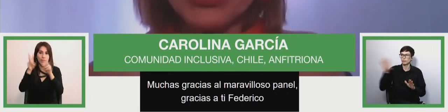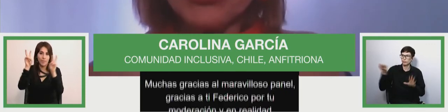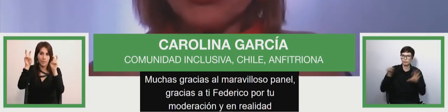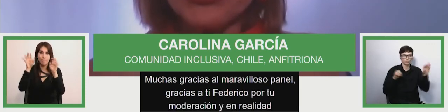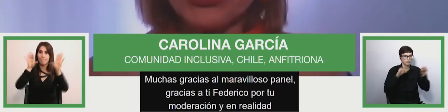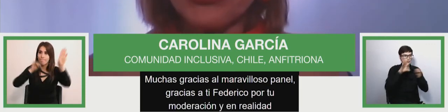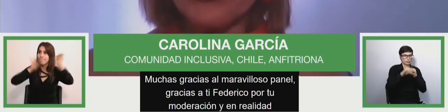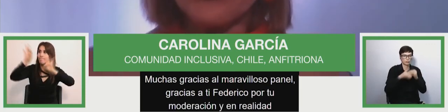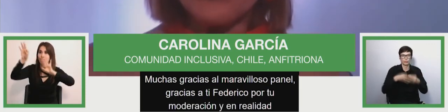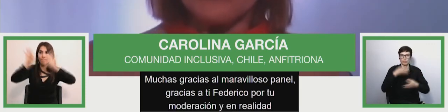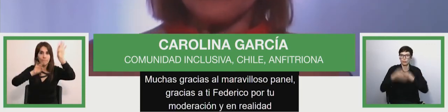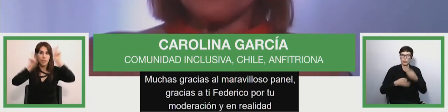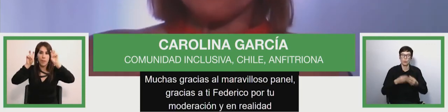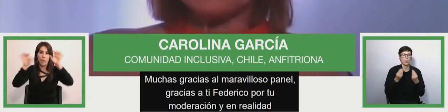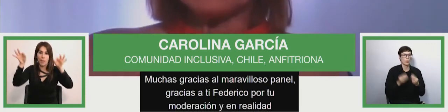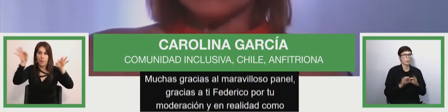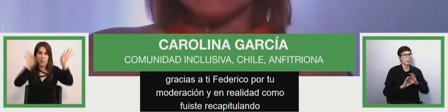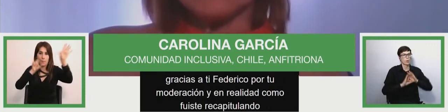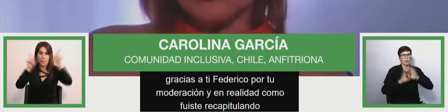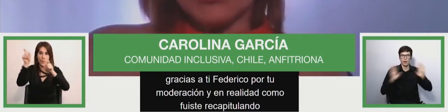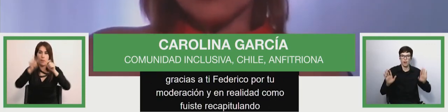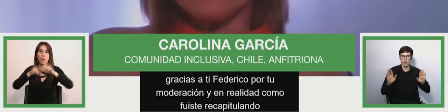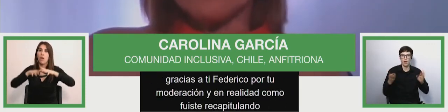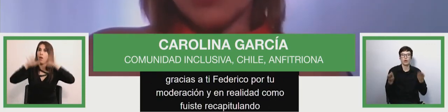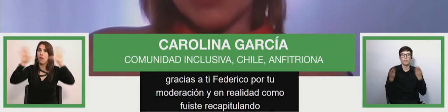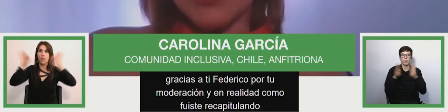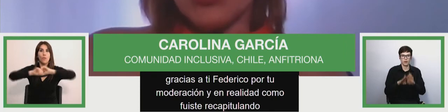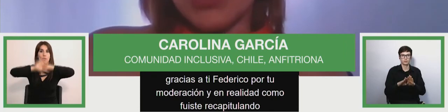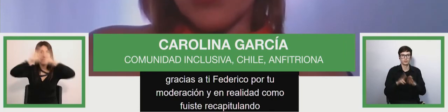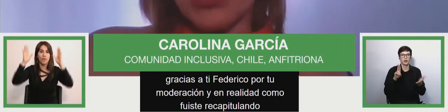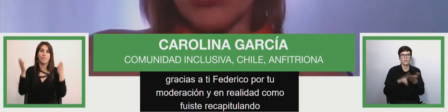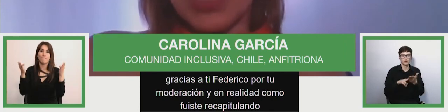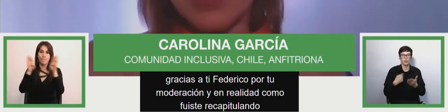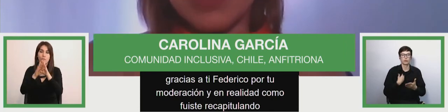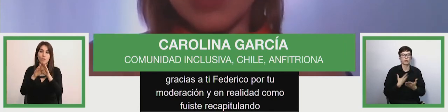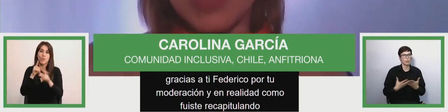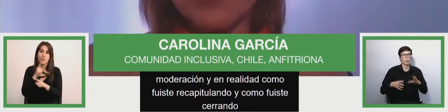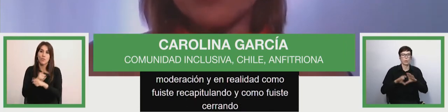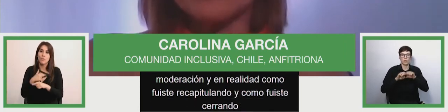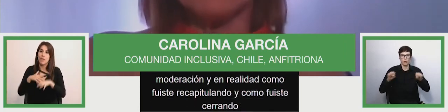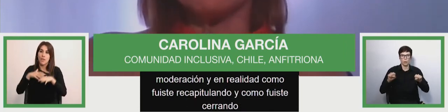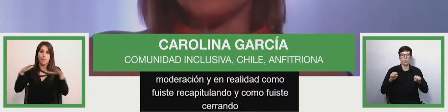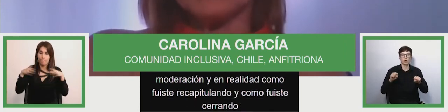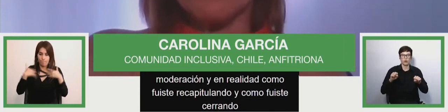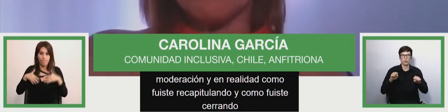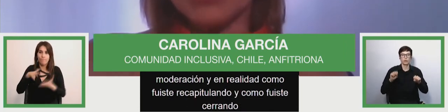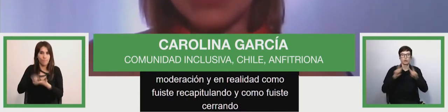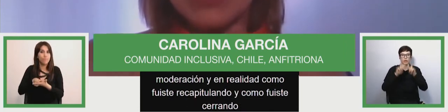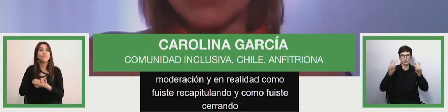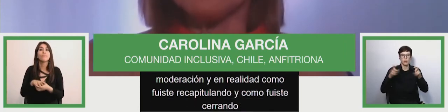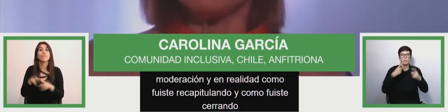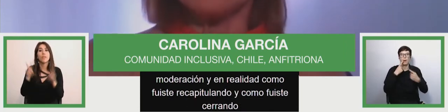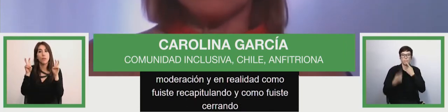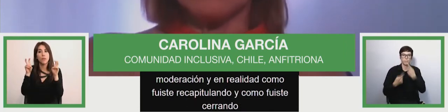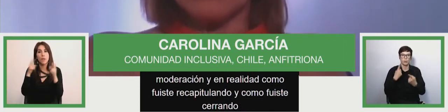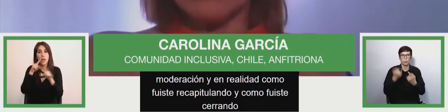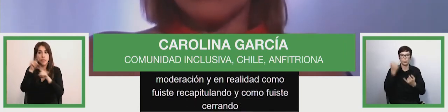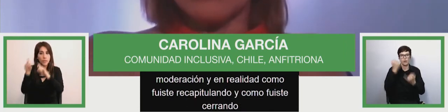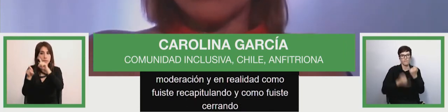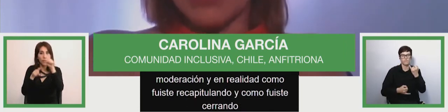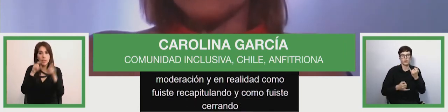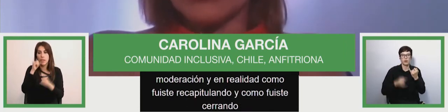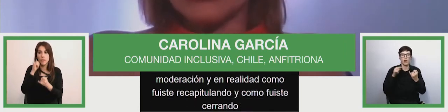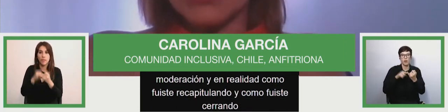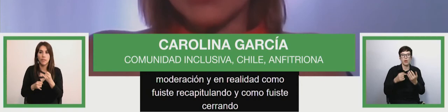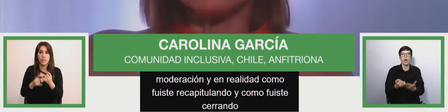summarizing all the and how you were close every all everybody of the issues and i think that the final questions i